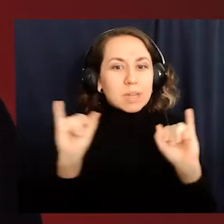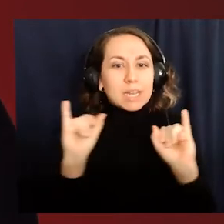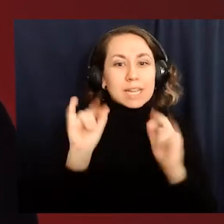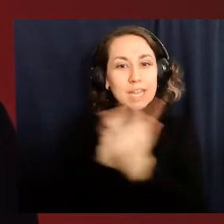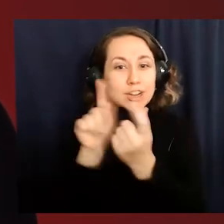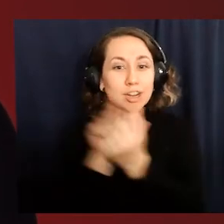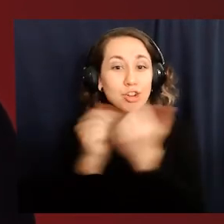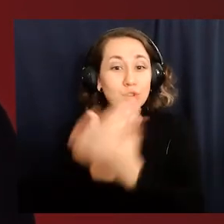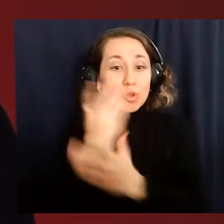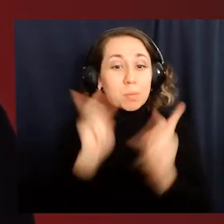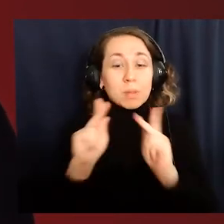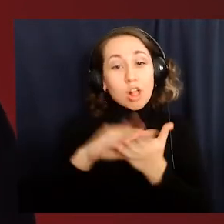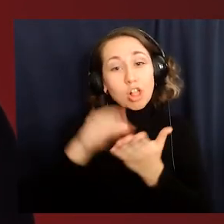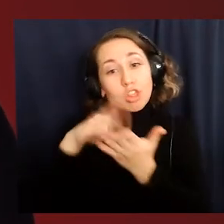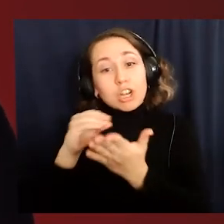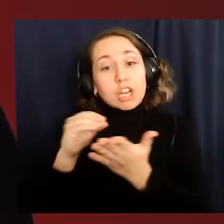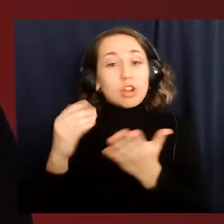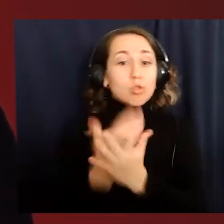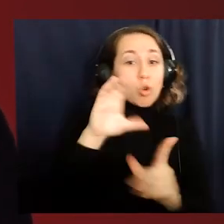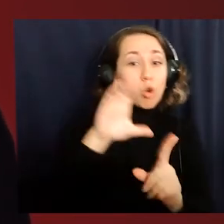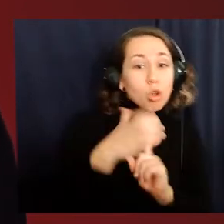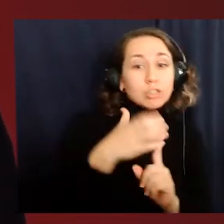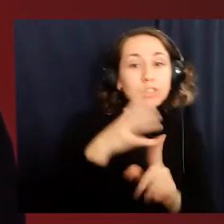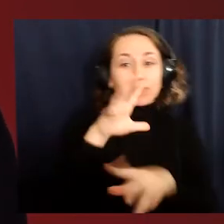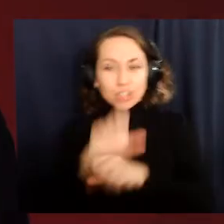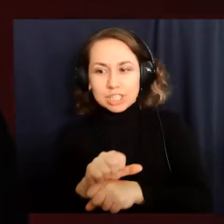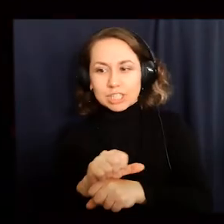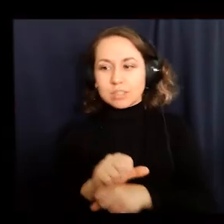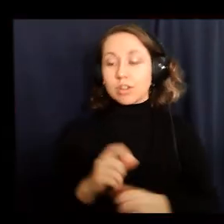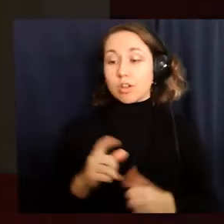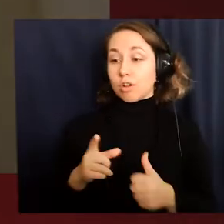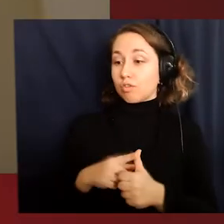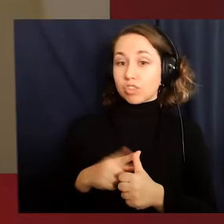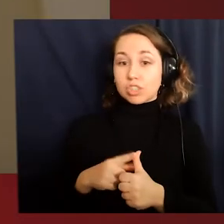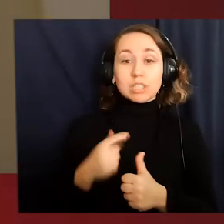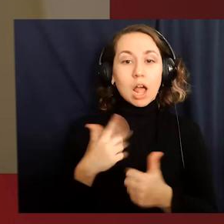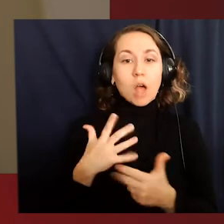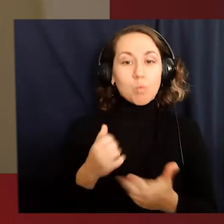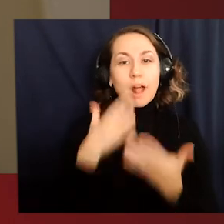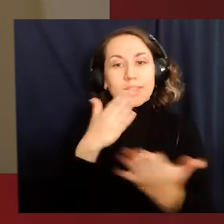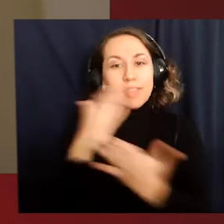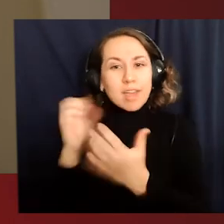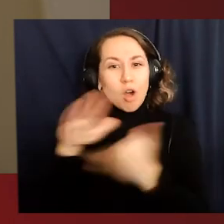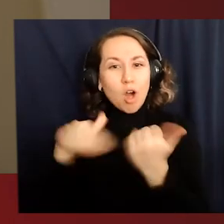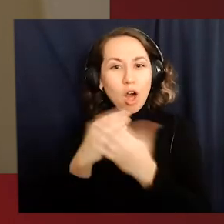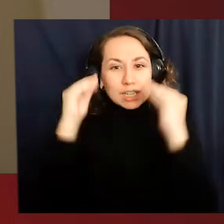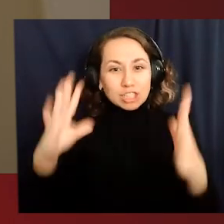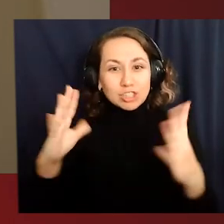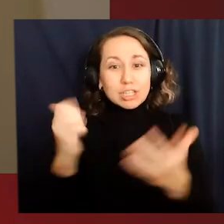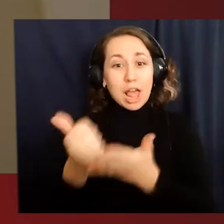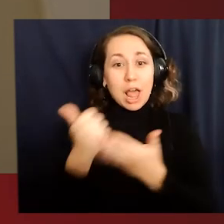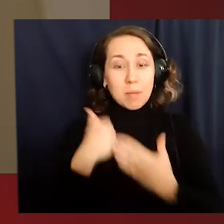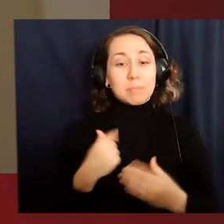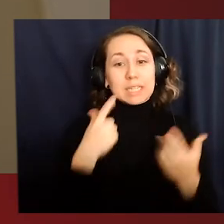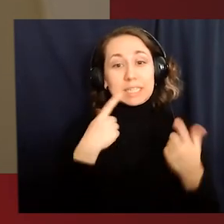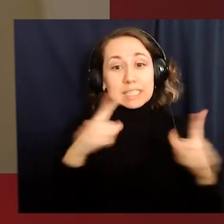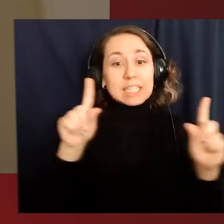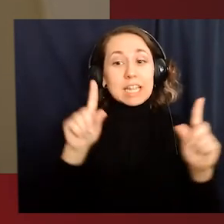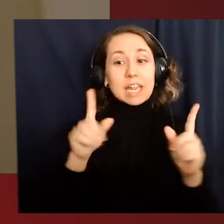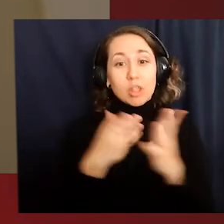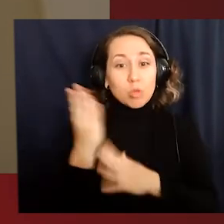and interacting with new people and learning of new cultures and traditions. First and foremost, I would like to thank all the teachers that helped me